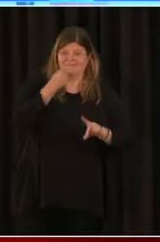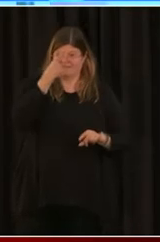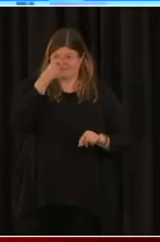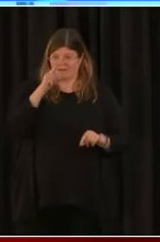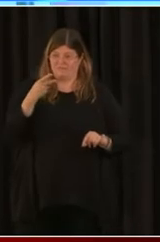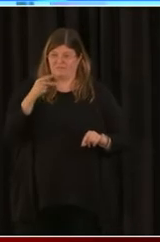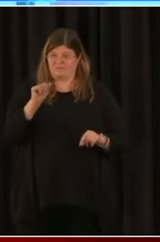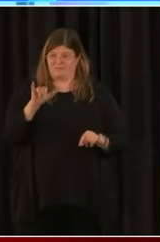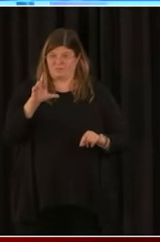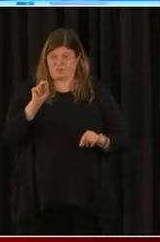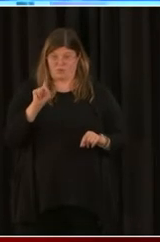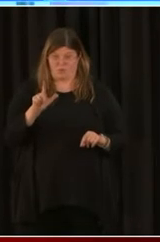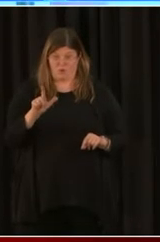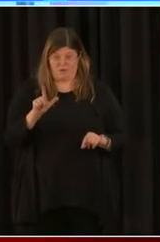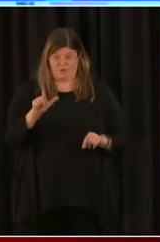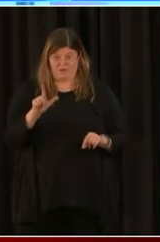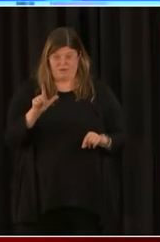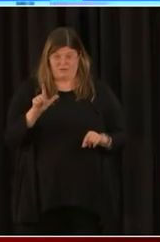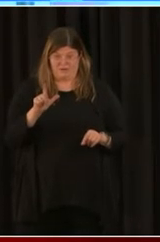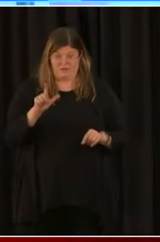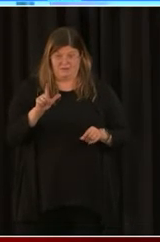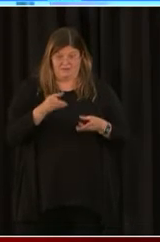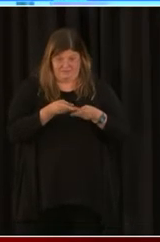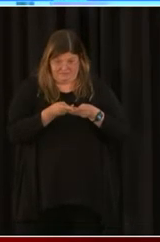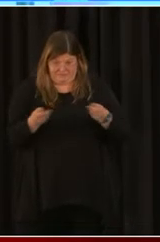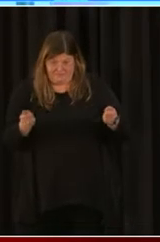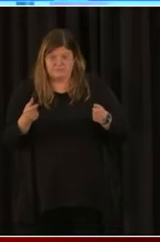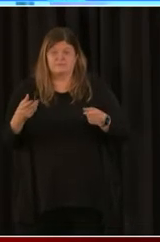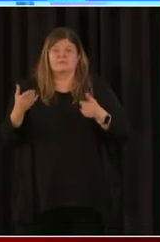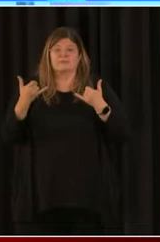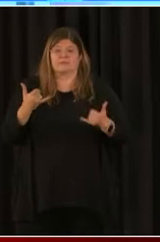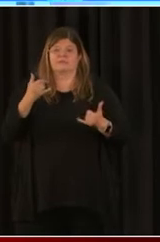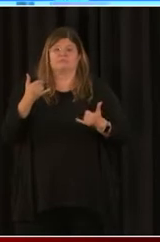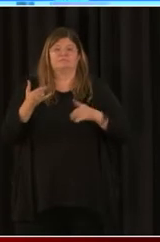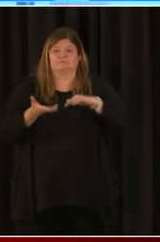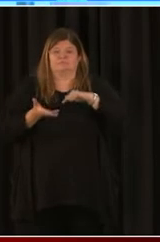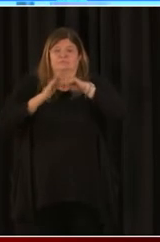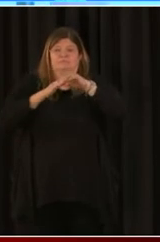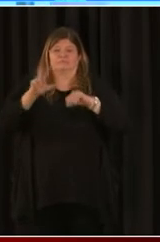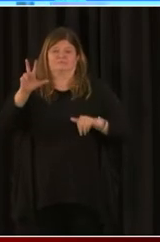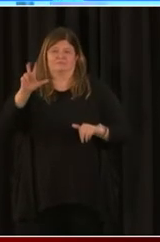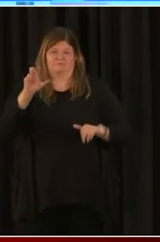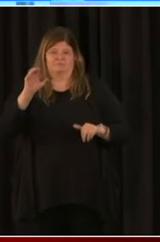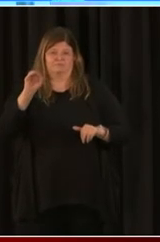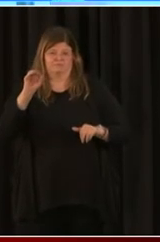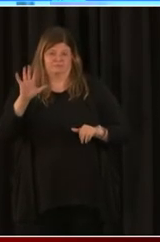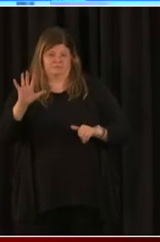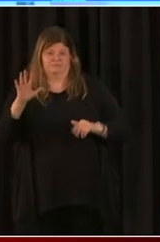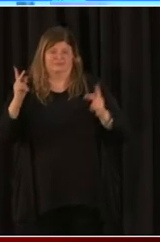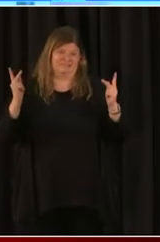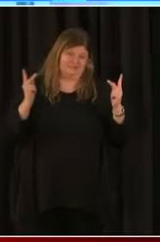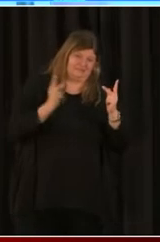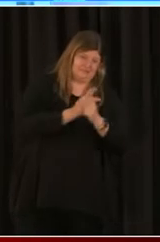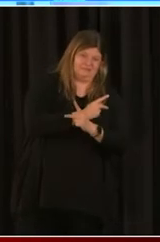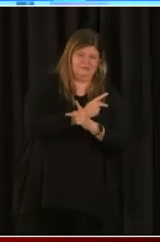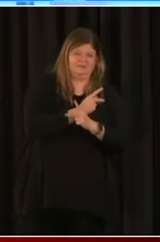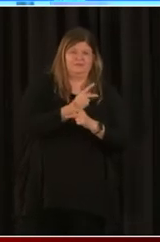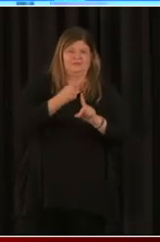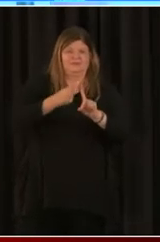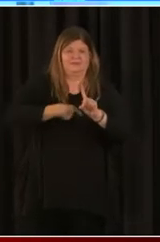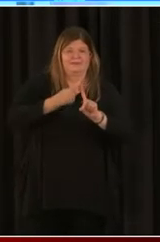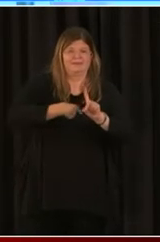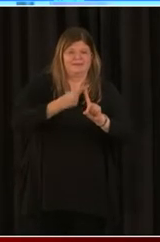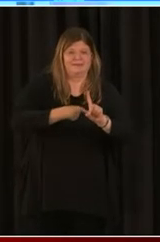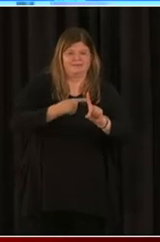the former CARES Act. Also, the stimulus package adds